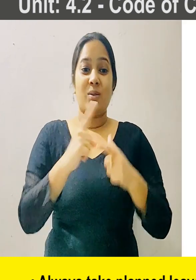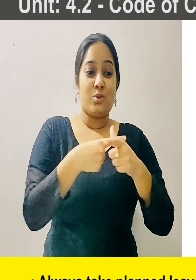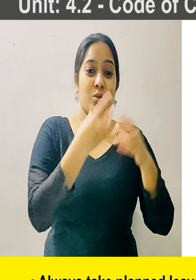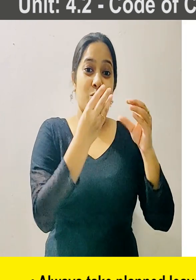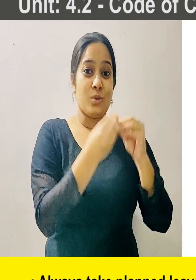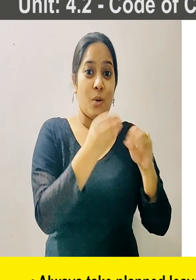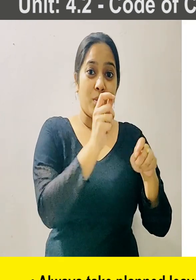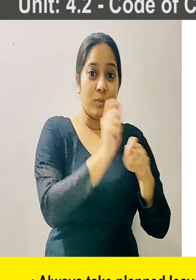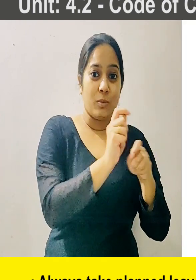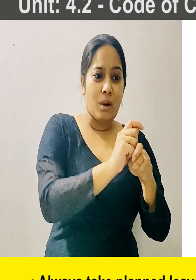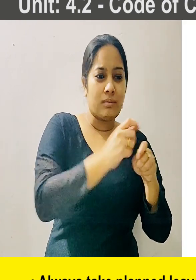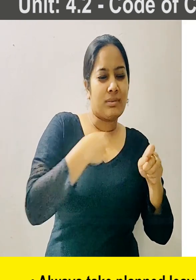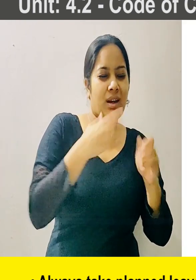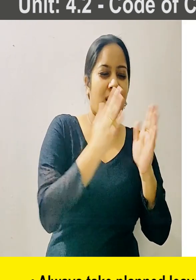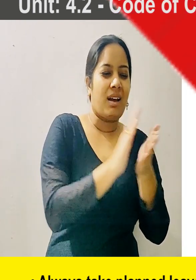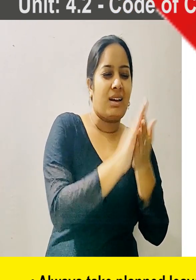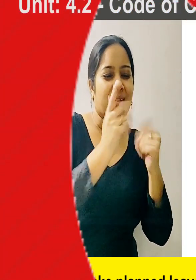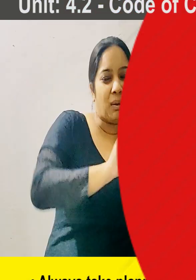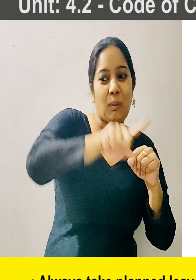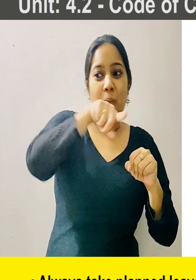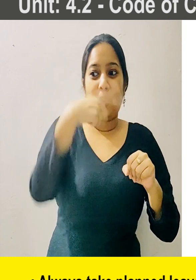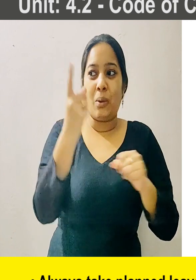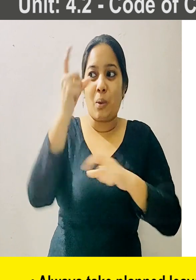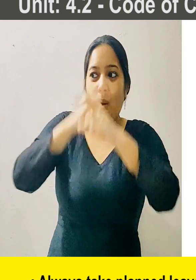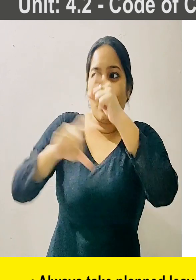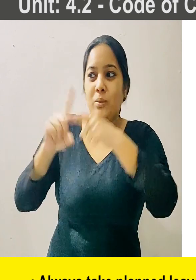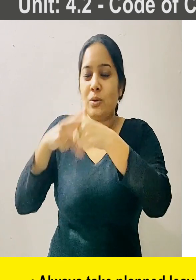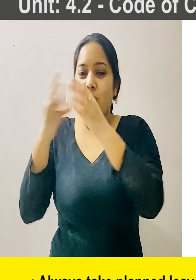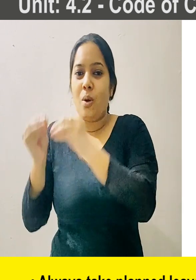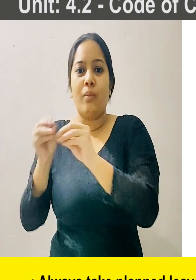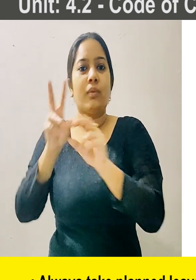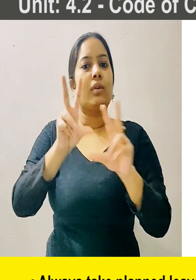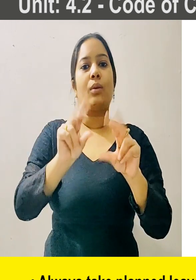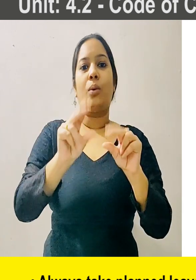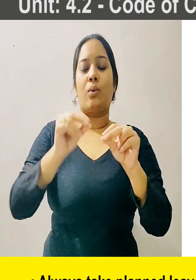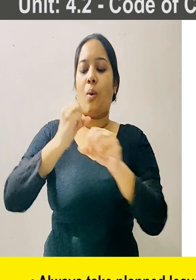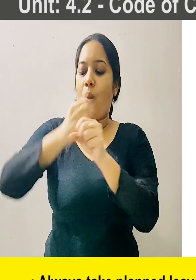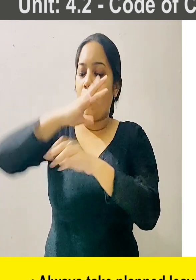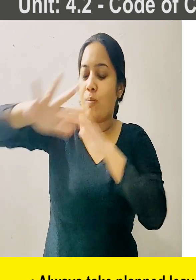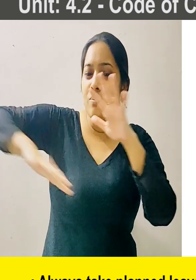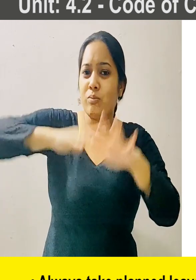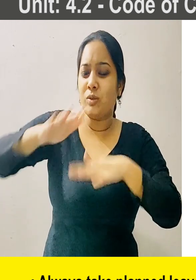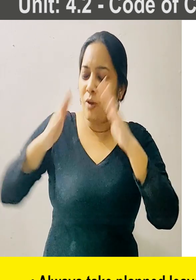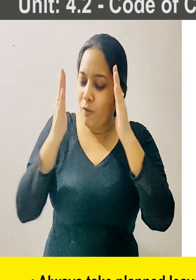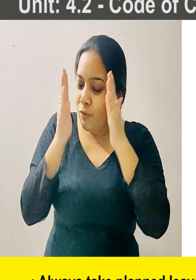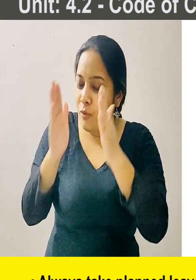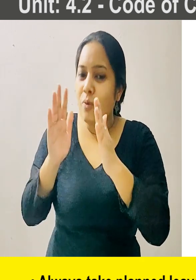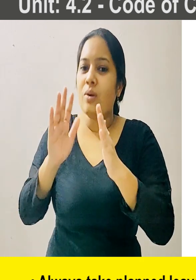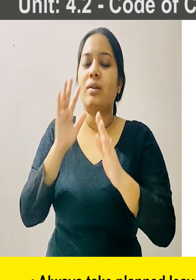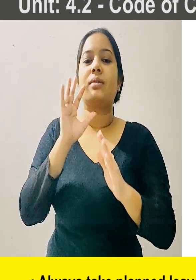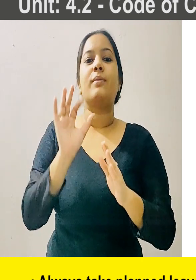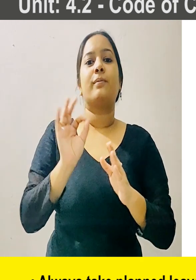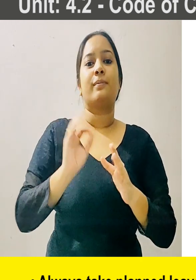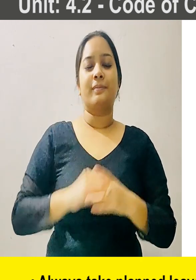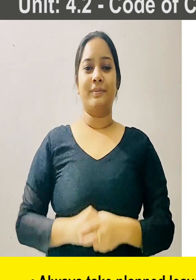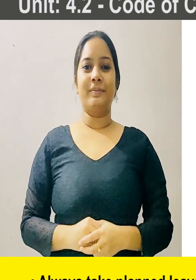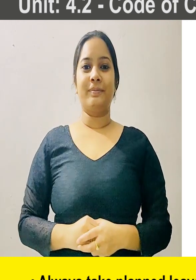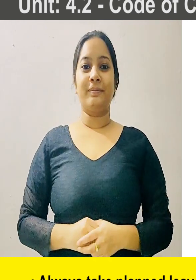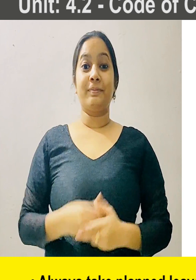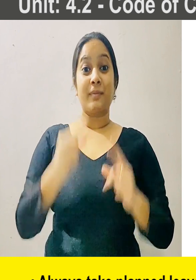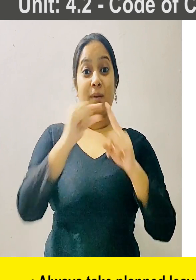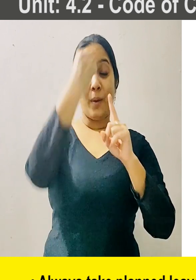Frequent job hopping is not advisable. It reflects poorly on your commitment to your organization.